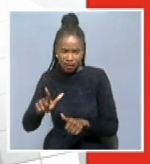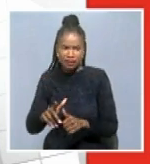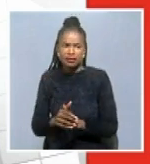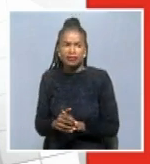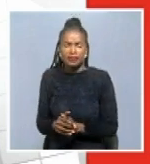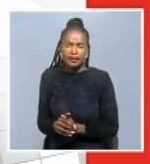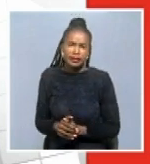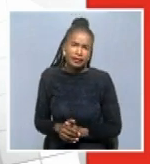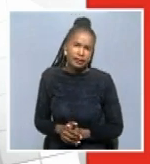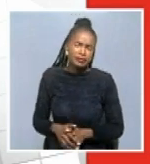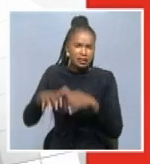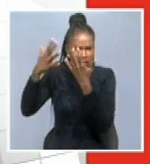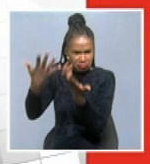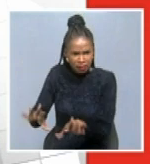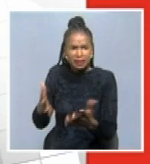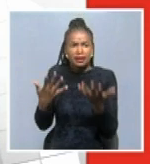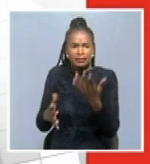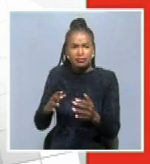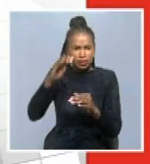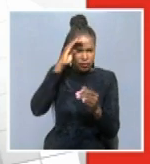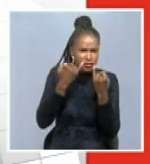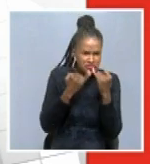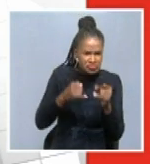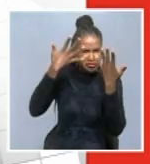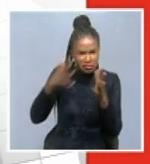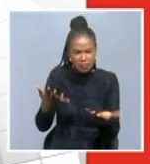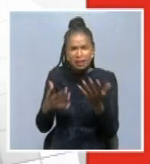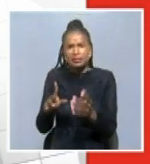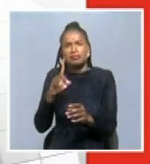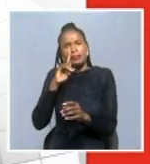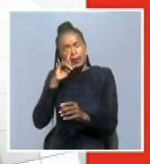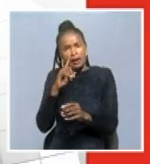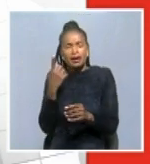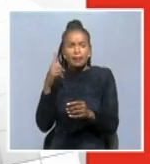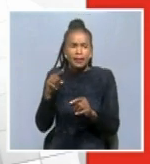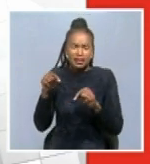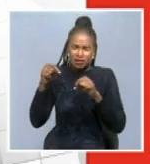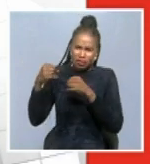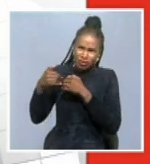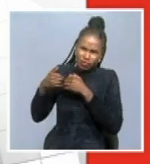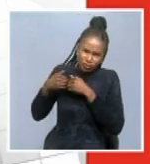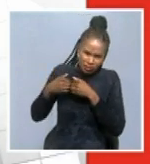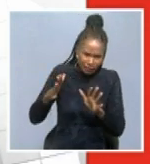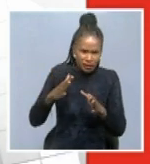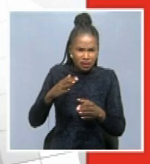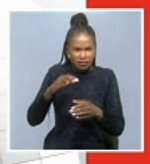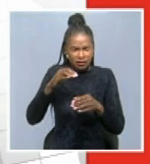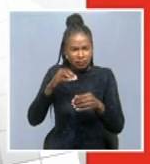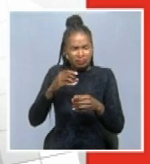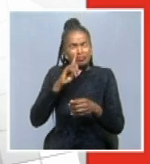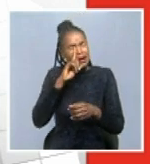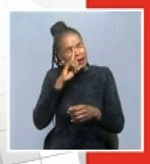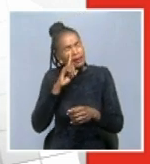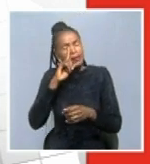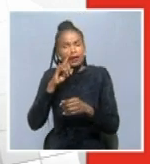the exercise. But I should say that since the beginning, until now, the beginning of the exercise, we have